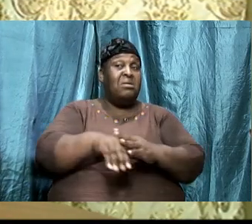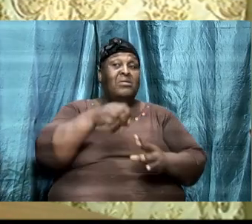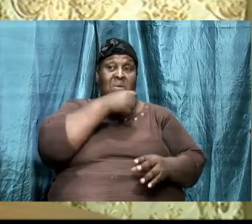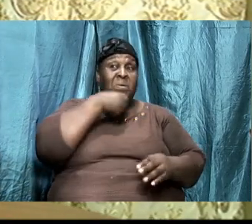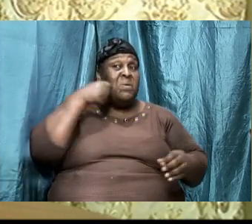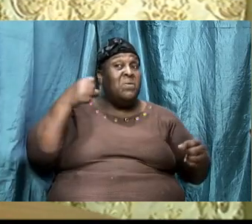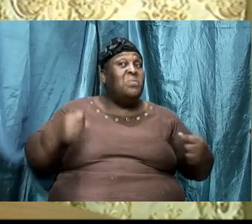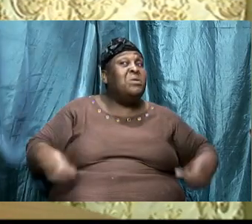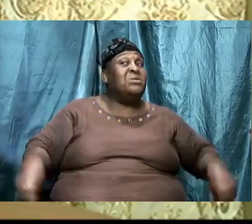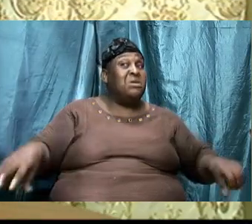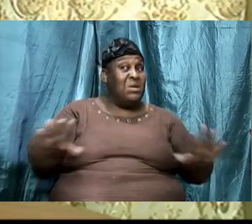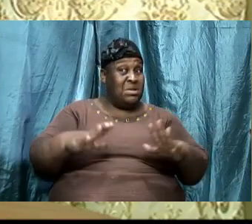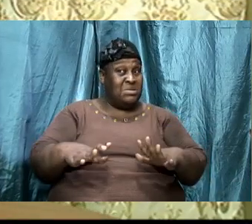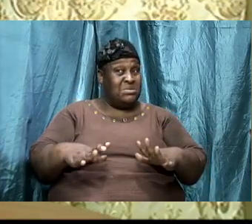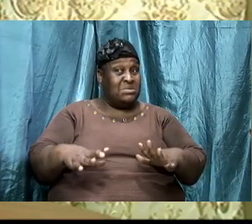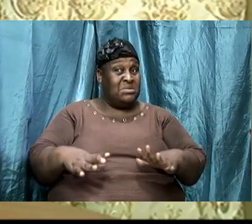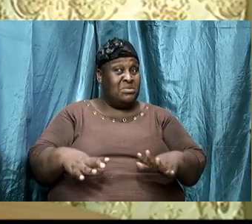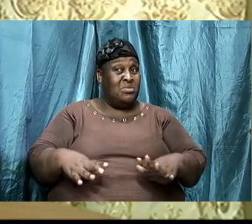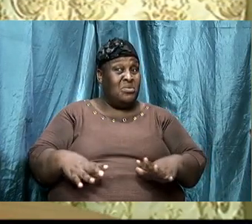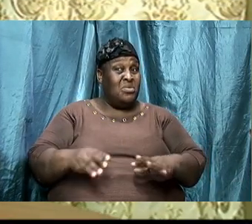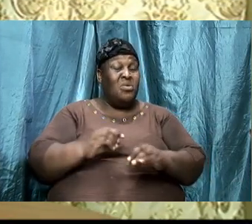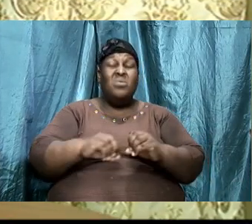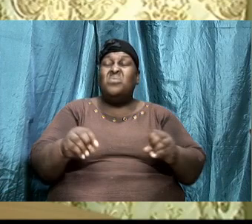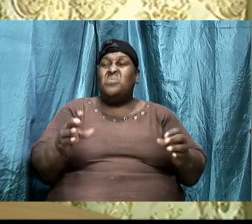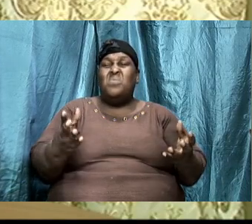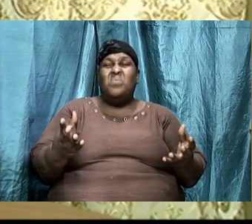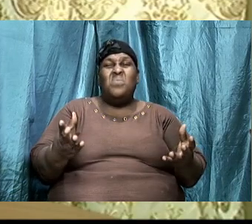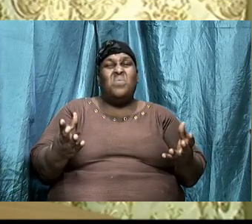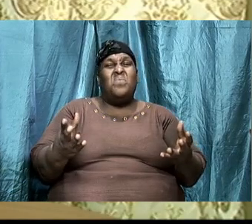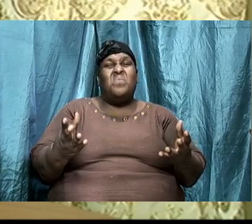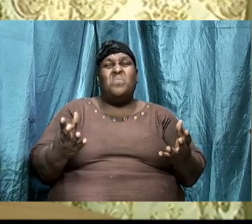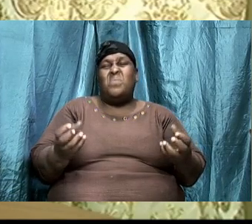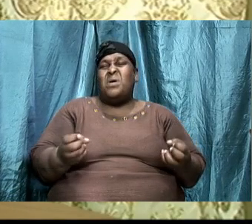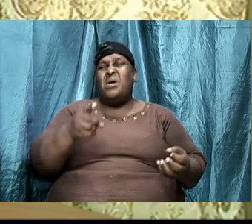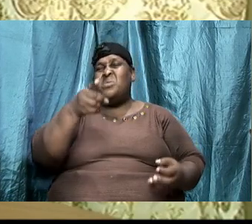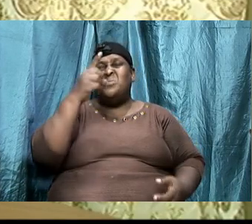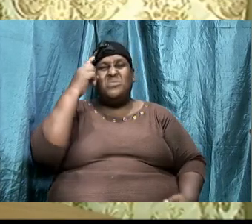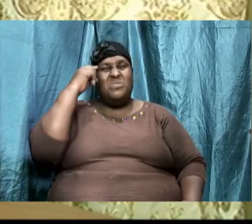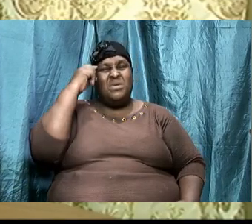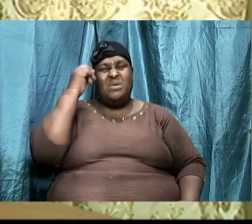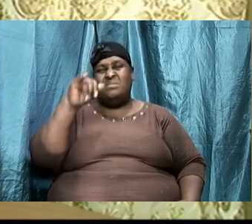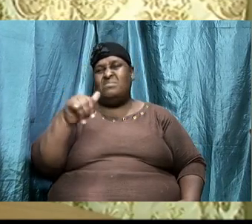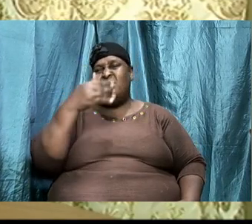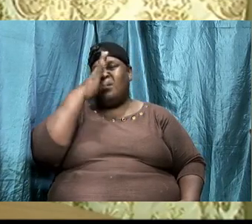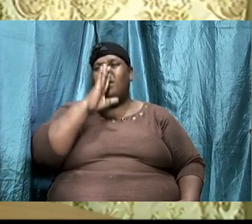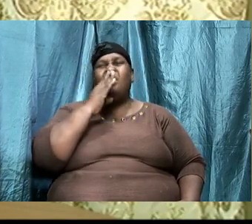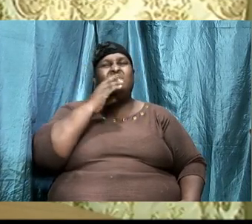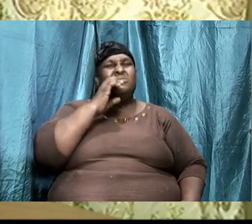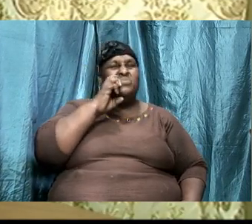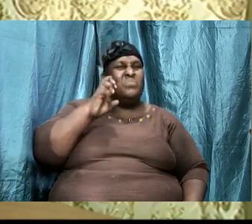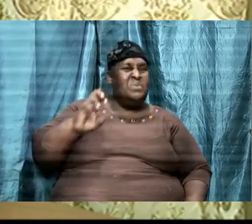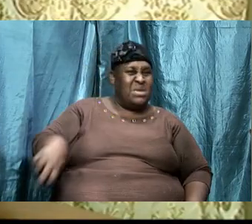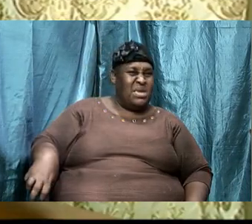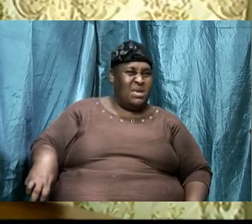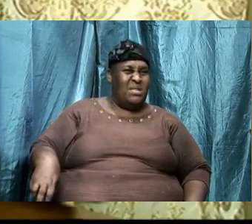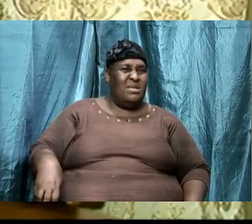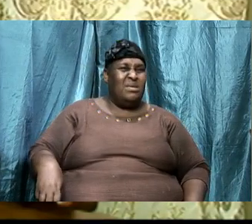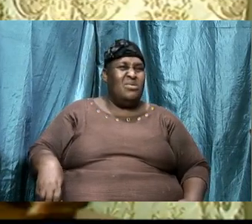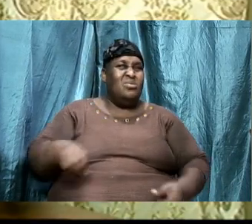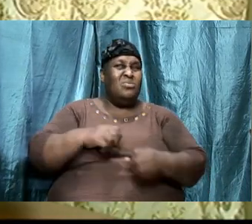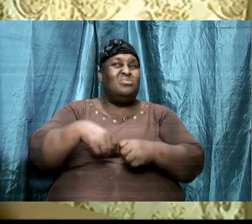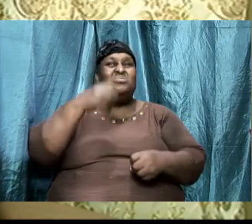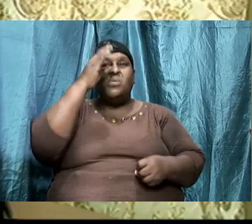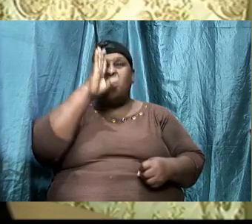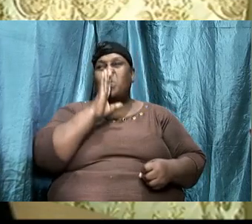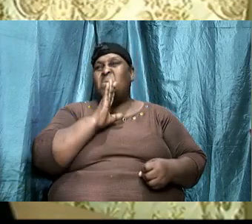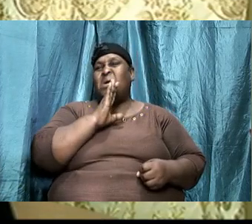I don't want us to think that God is a wicked God, that God does bring them, in the wilderness, and kill off everybody,